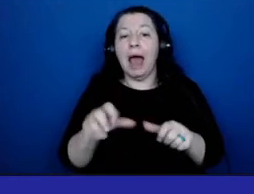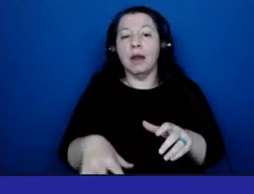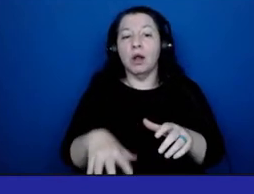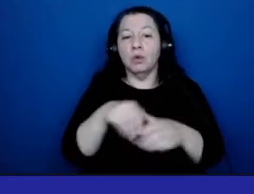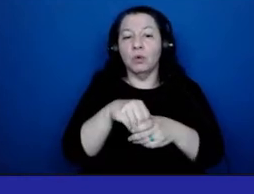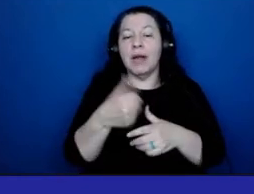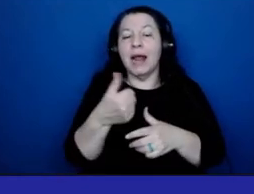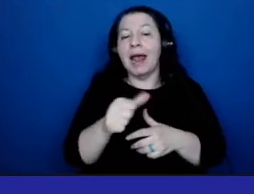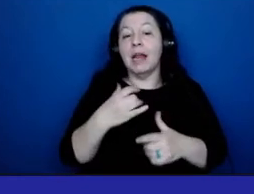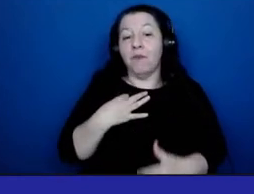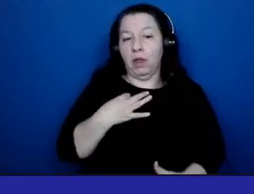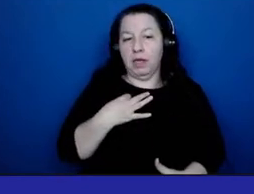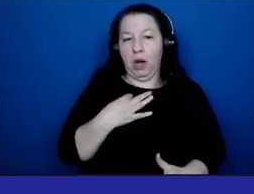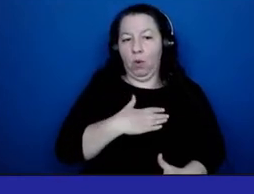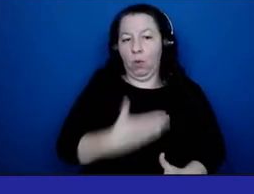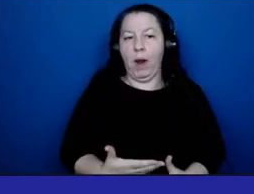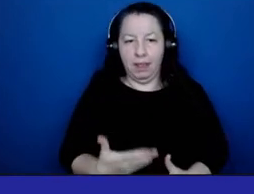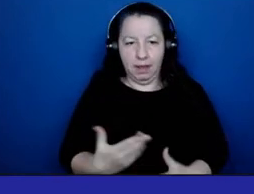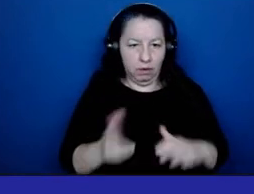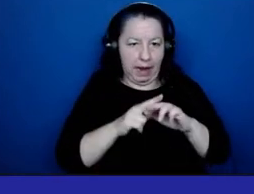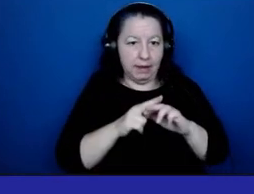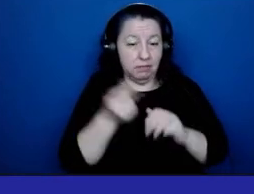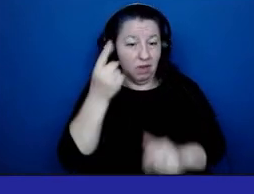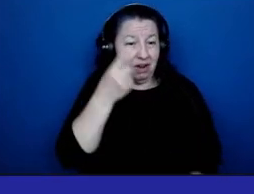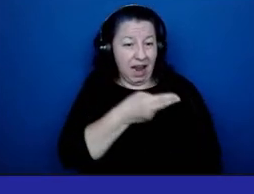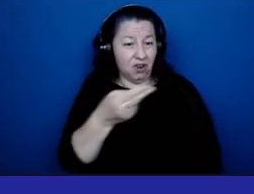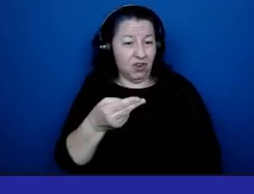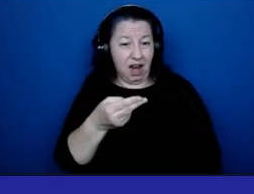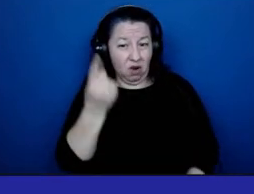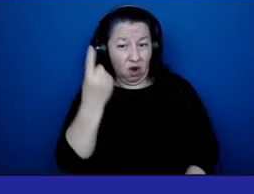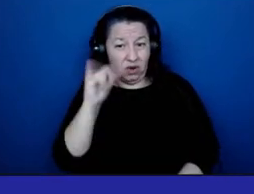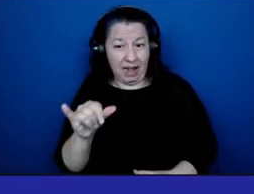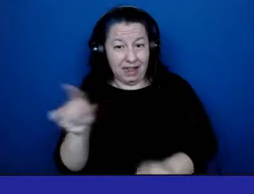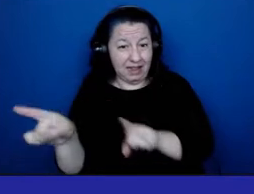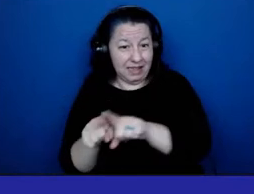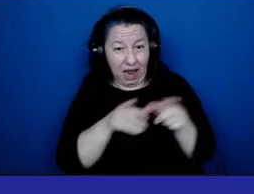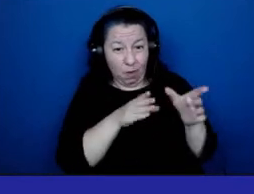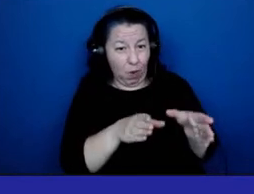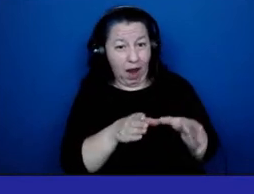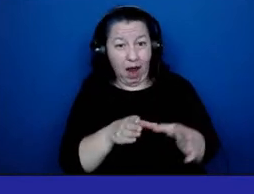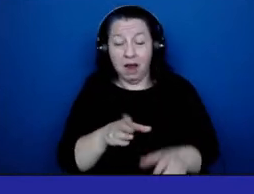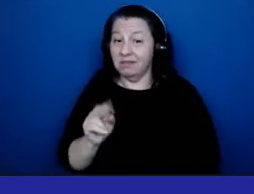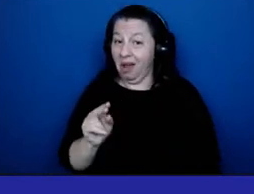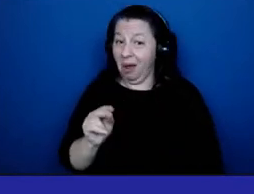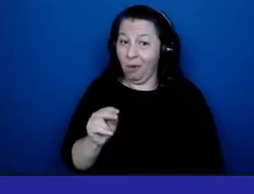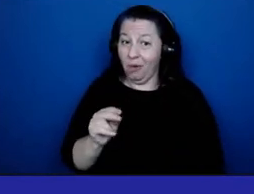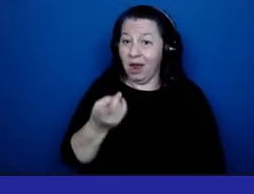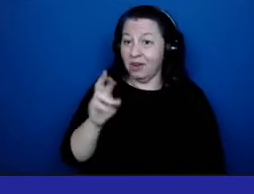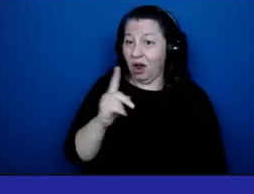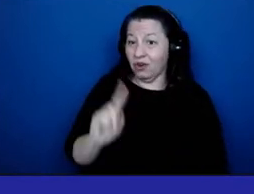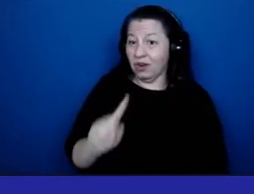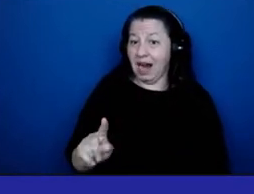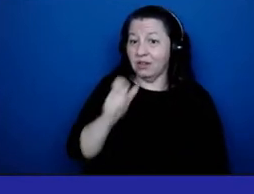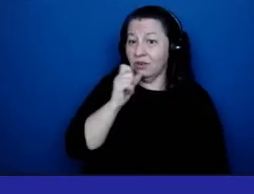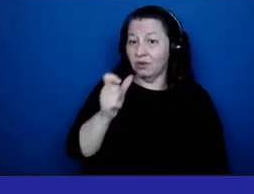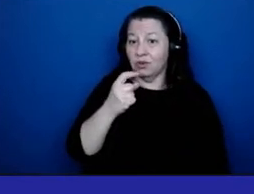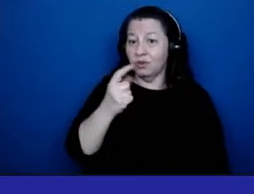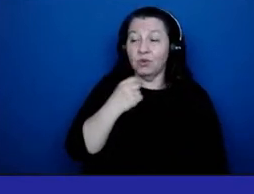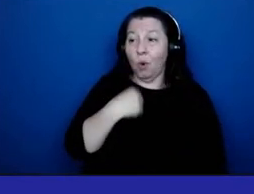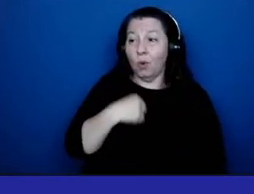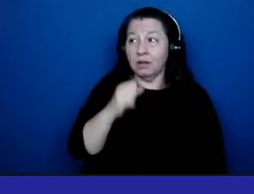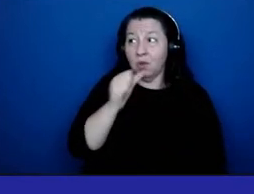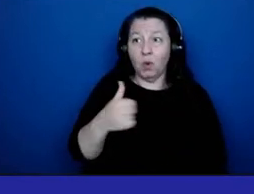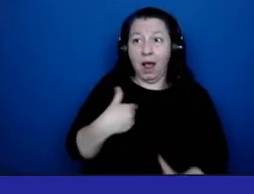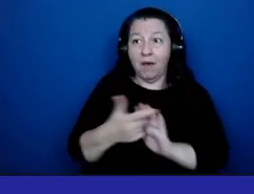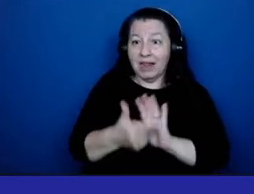However, as said, H&H doesn't interpret this the same way. And, Dr. Katz, you told us you don't believe there's a legal obligation to do so.